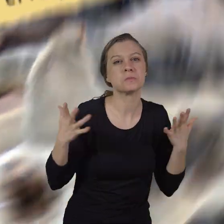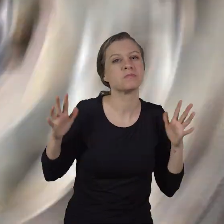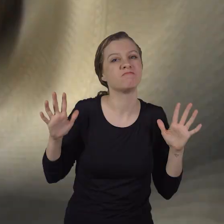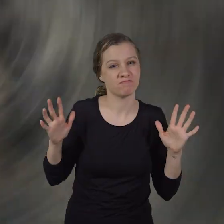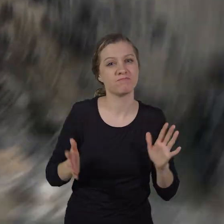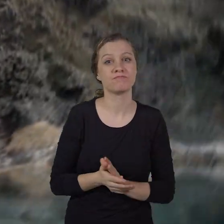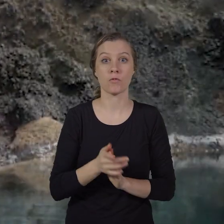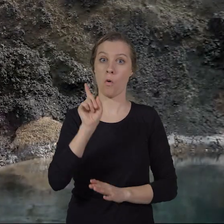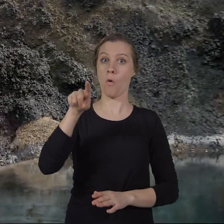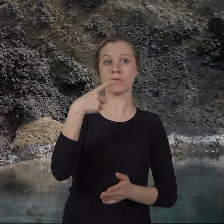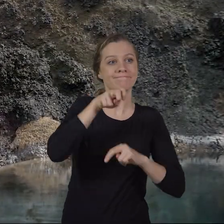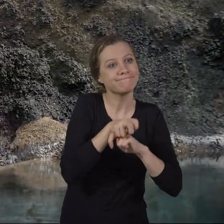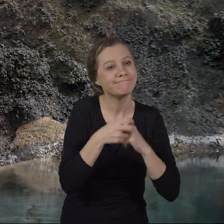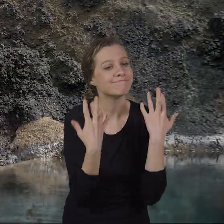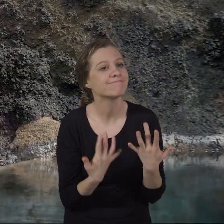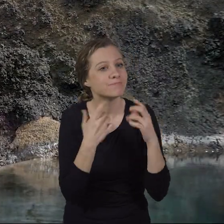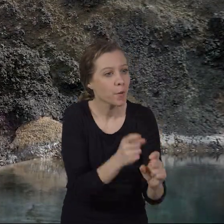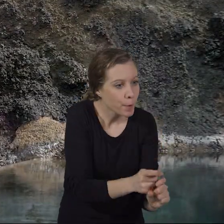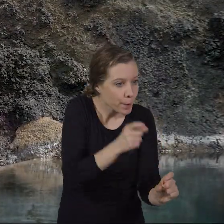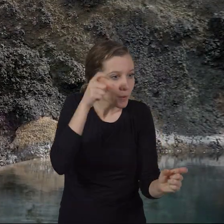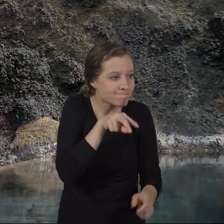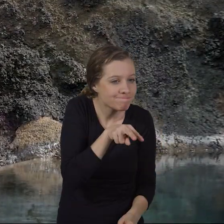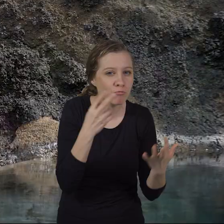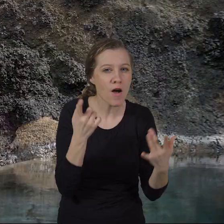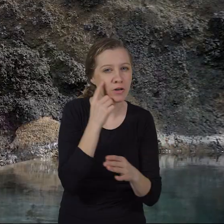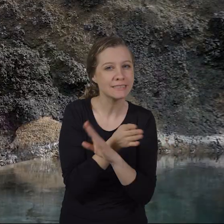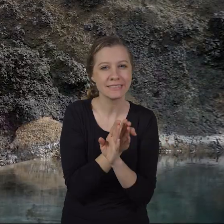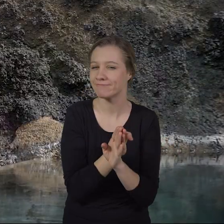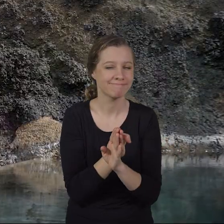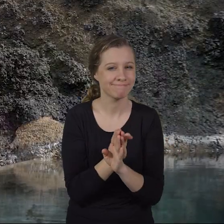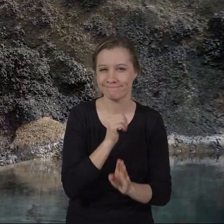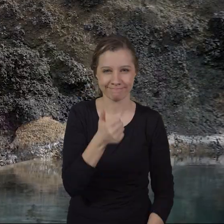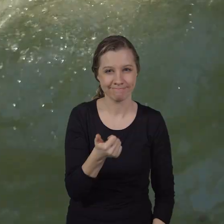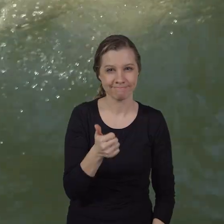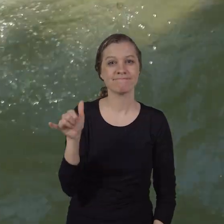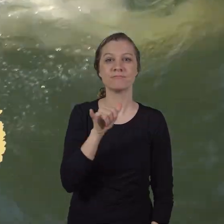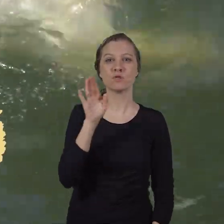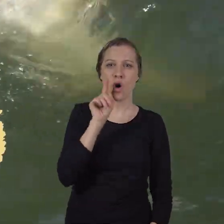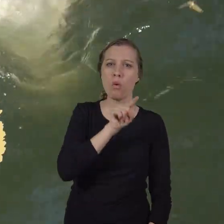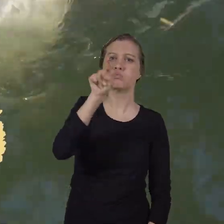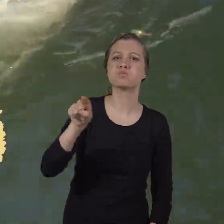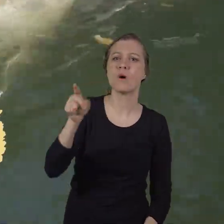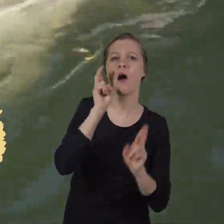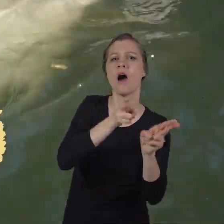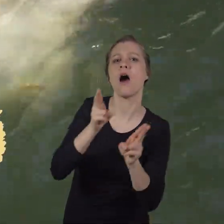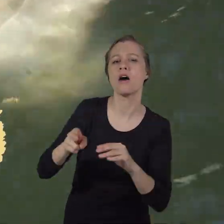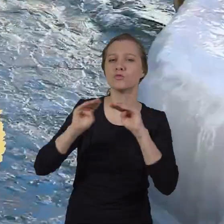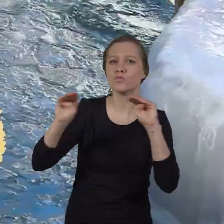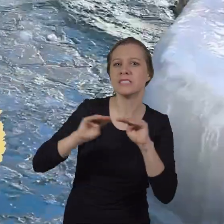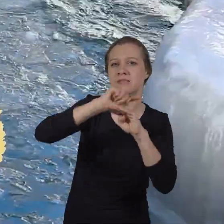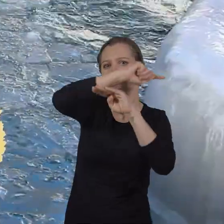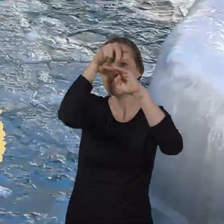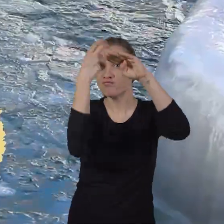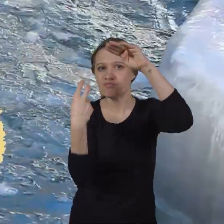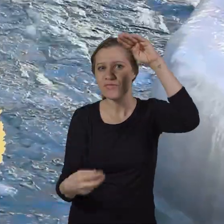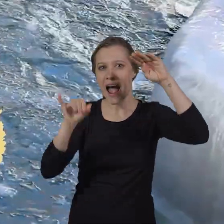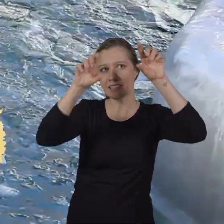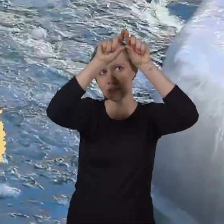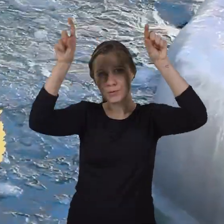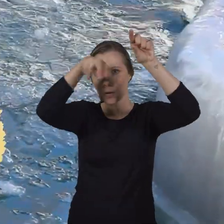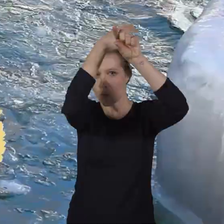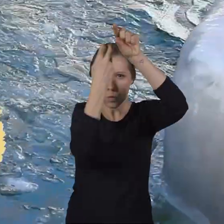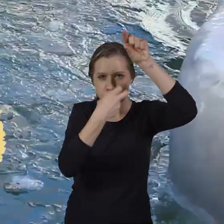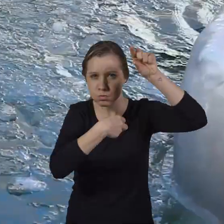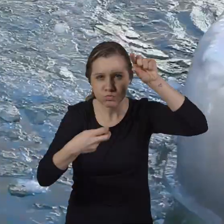hunt. But they don't just wait at breathing holes for seals. Polar bears will also hunt when they are swimming